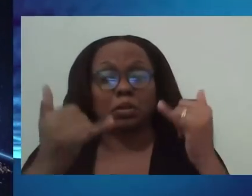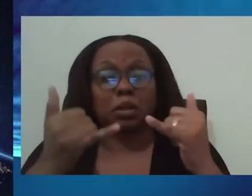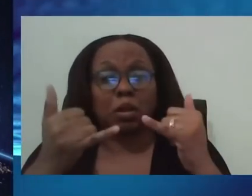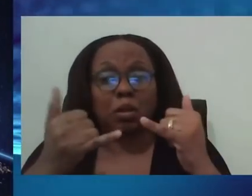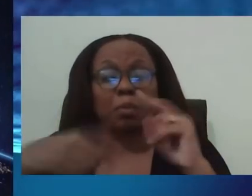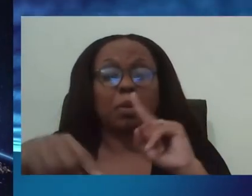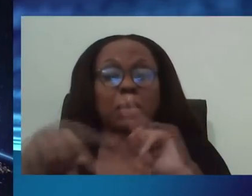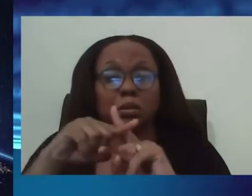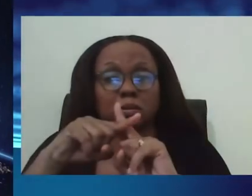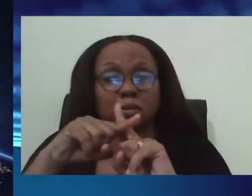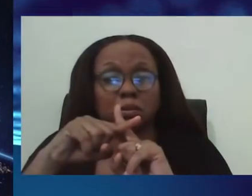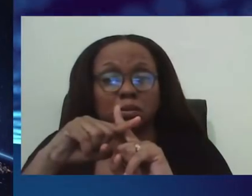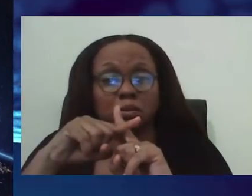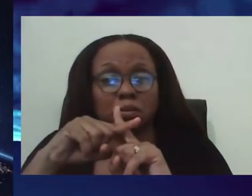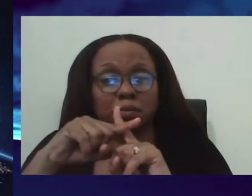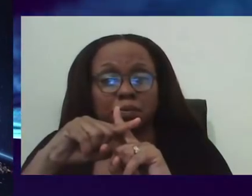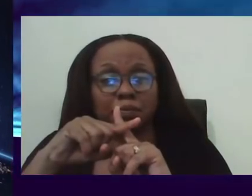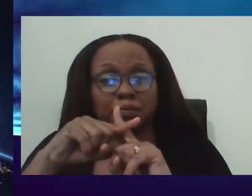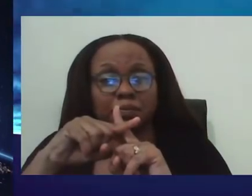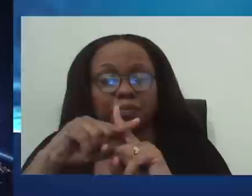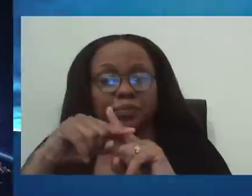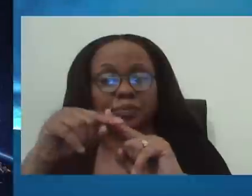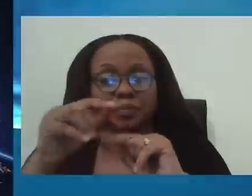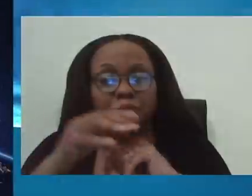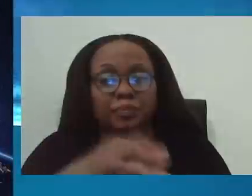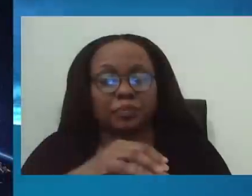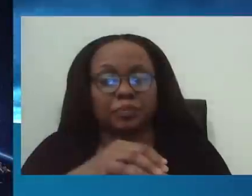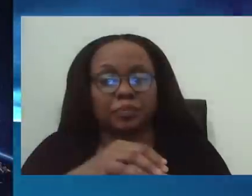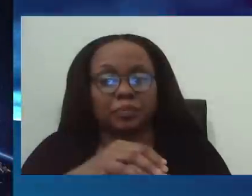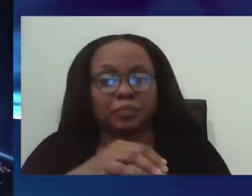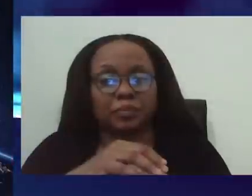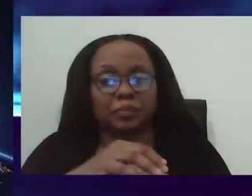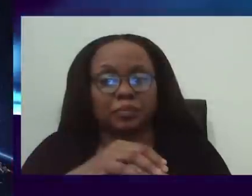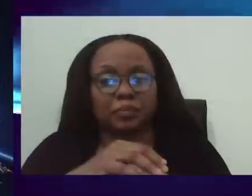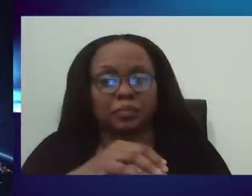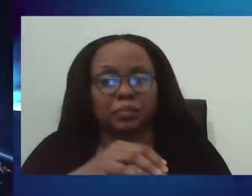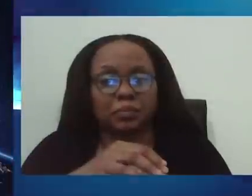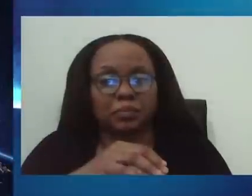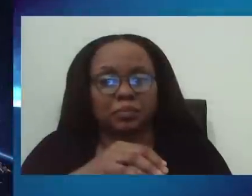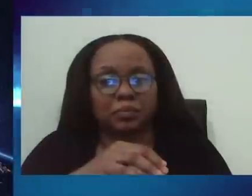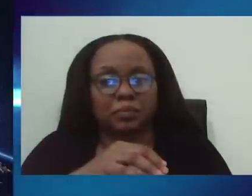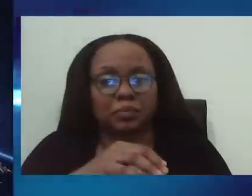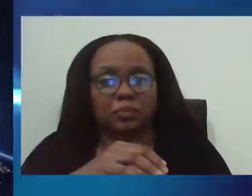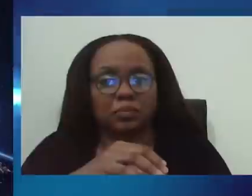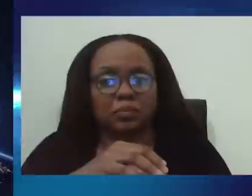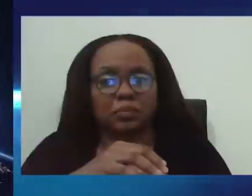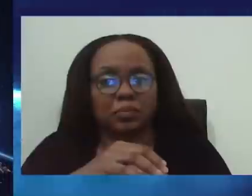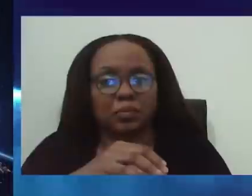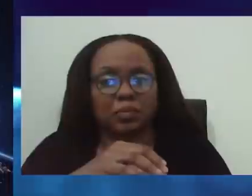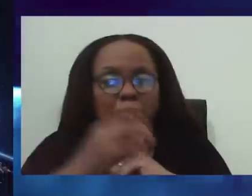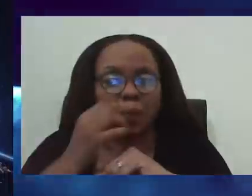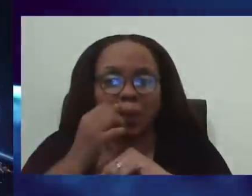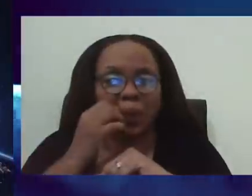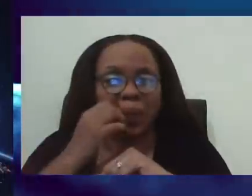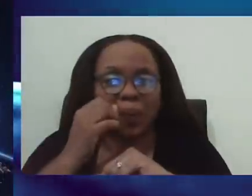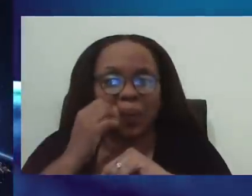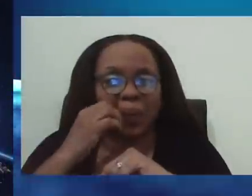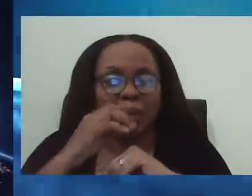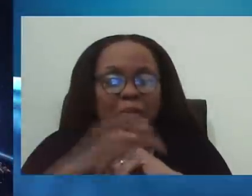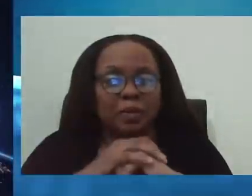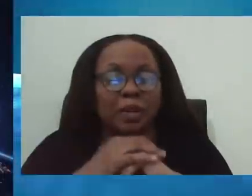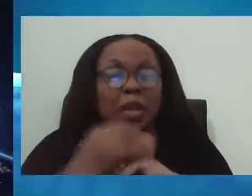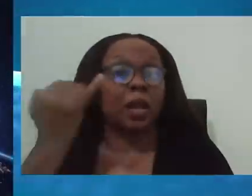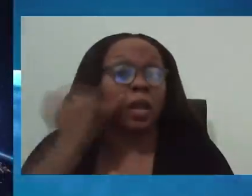the capacity or capability within their home to safely isolate, we have essentially just moved them out